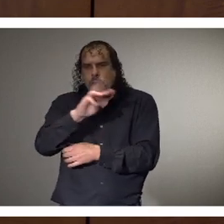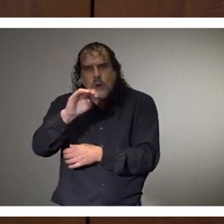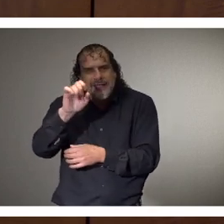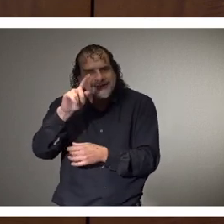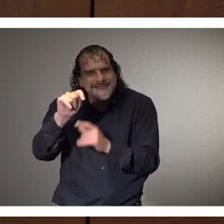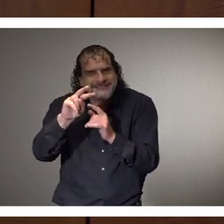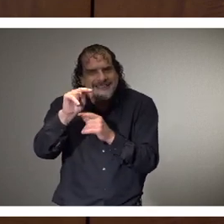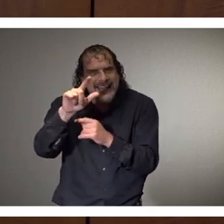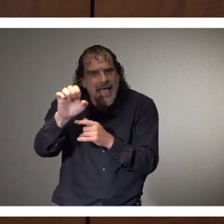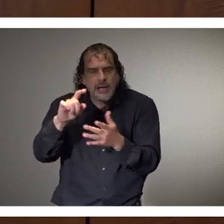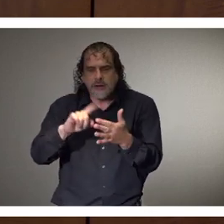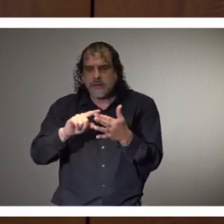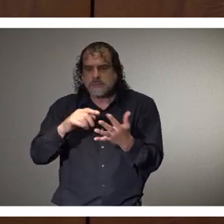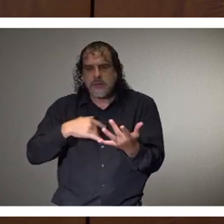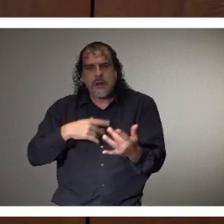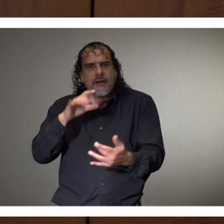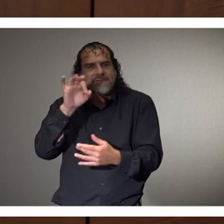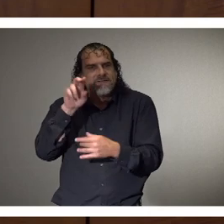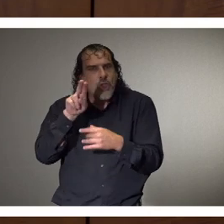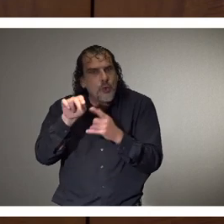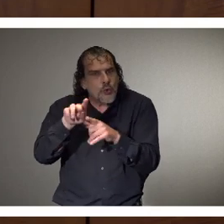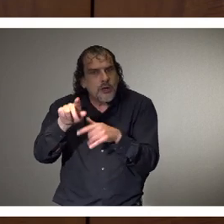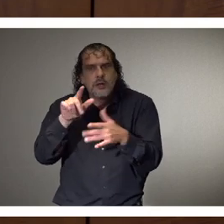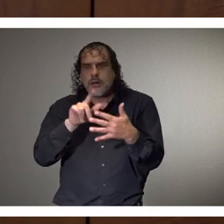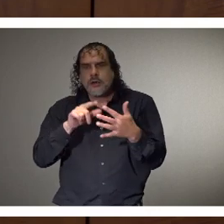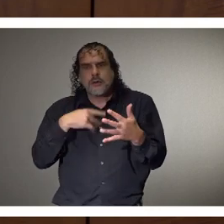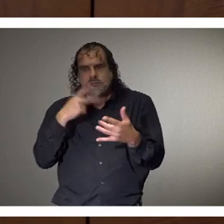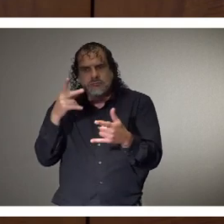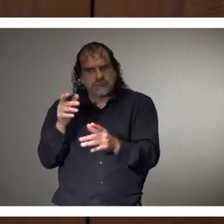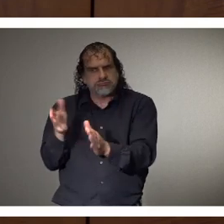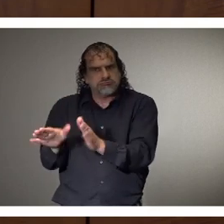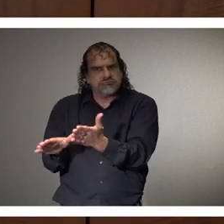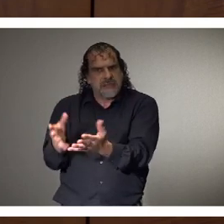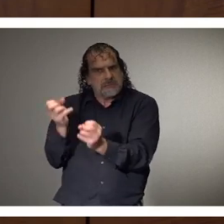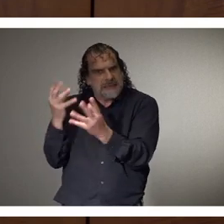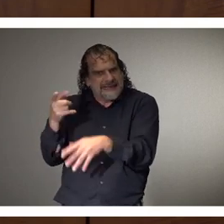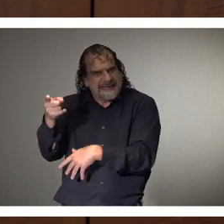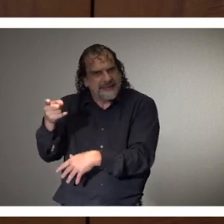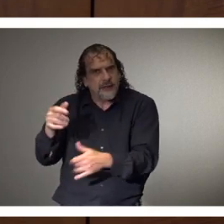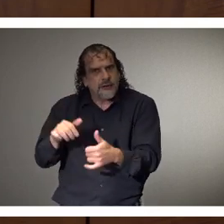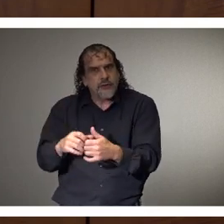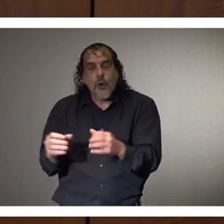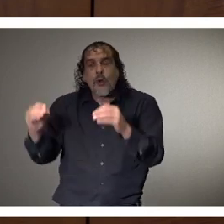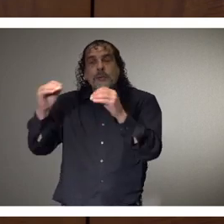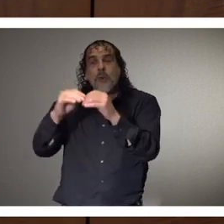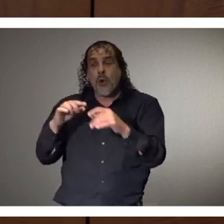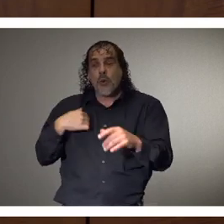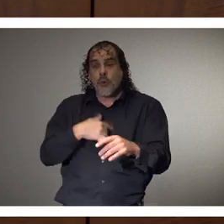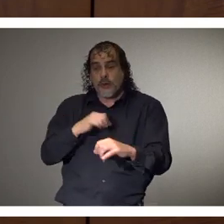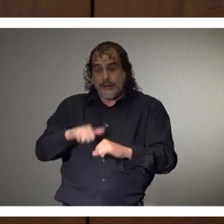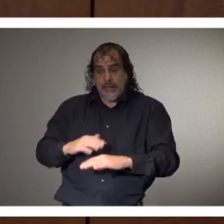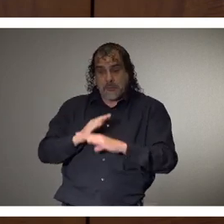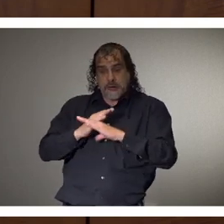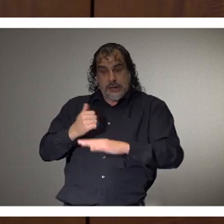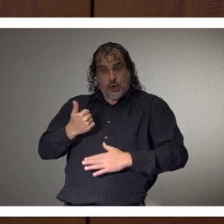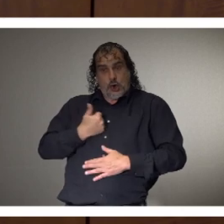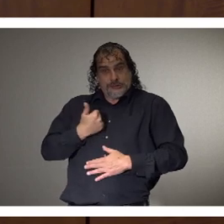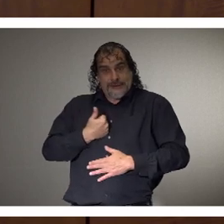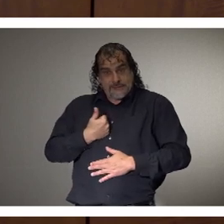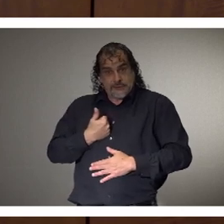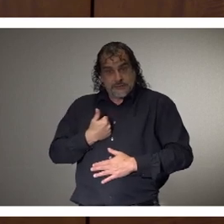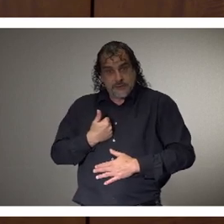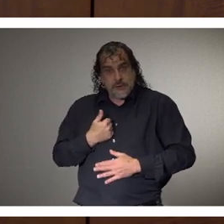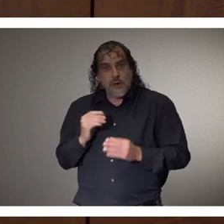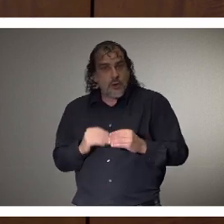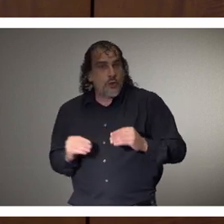and influenza. So, the more that we are able to protect ourselves from infection, uh,